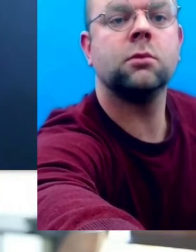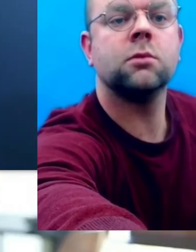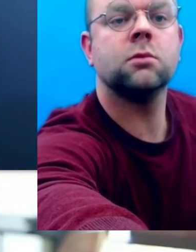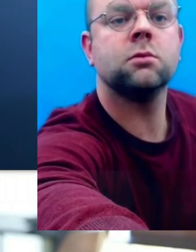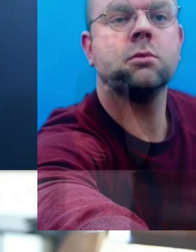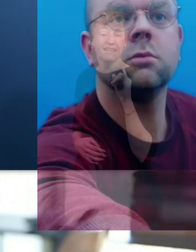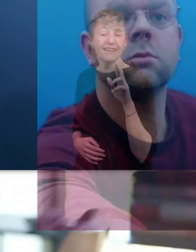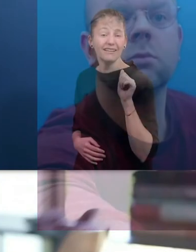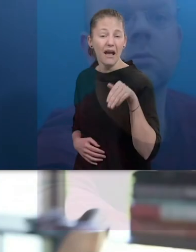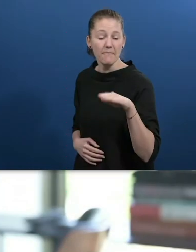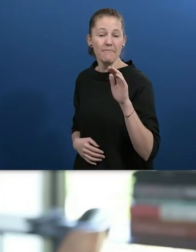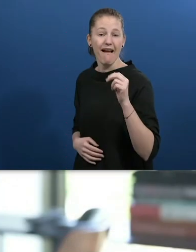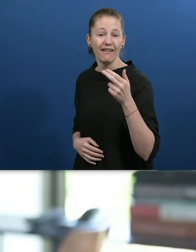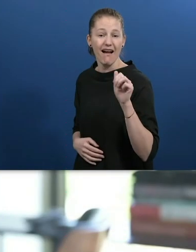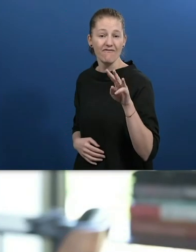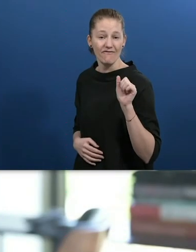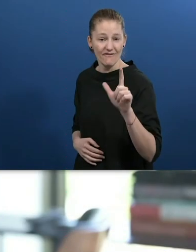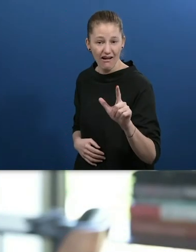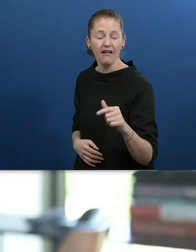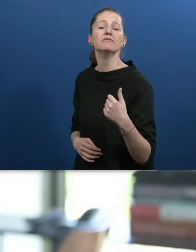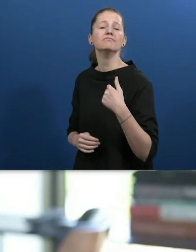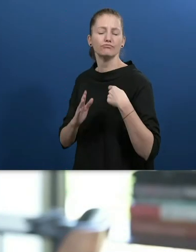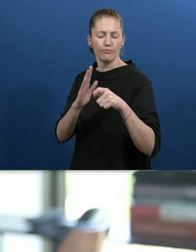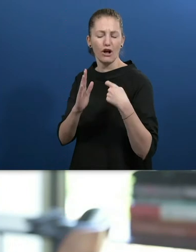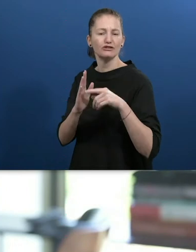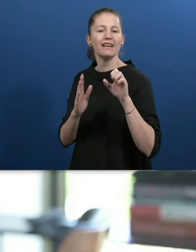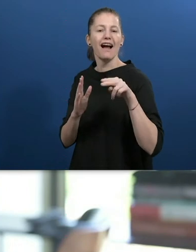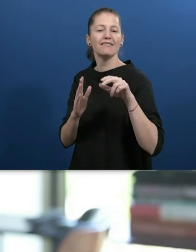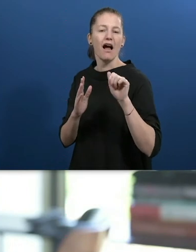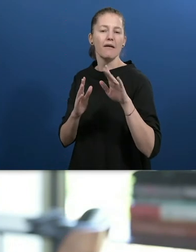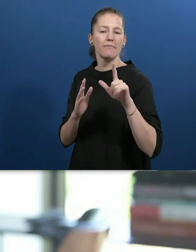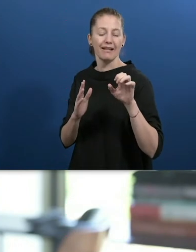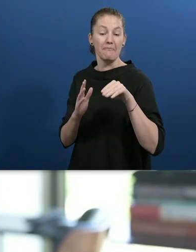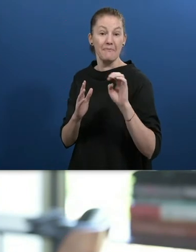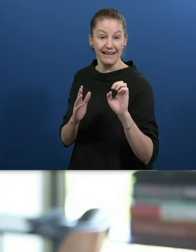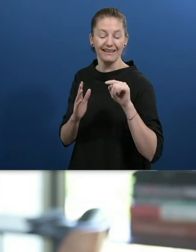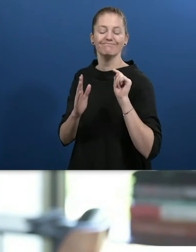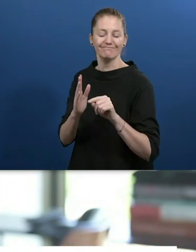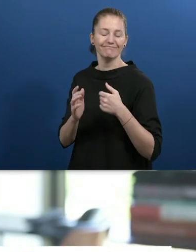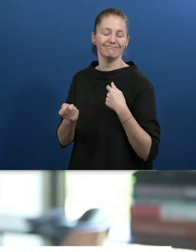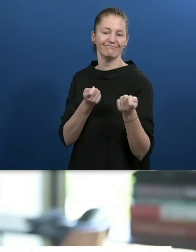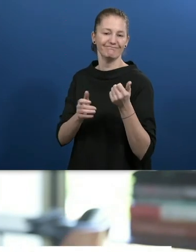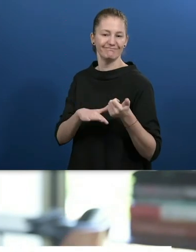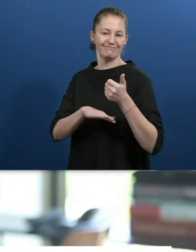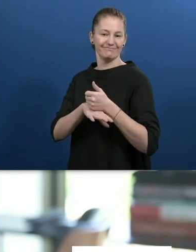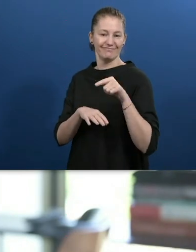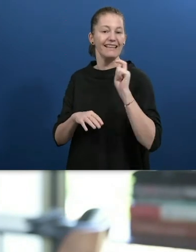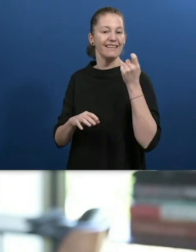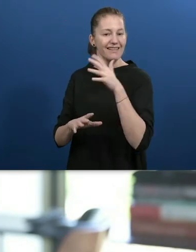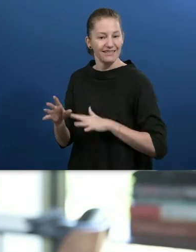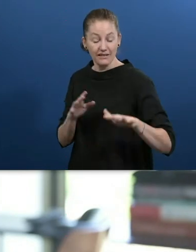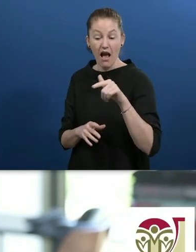Iram Bahaul is my name. I am the project lead for Enable.me Kenya in partnership with Life for the World and